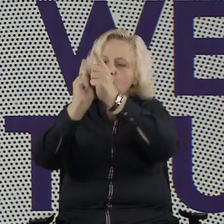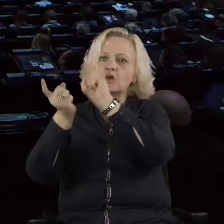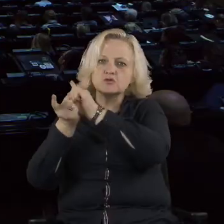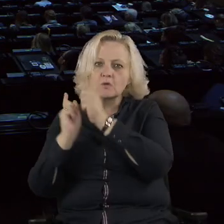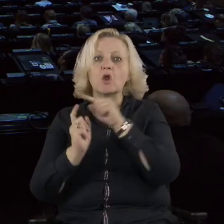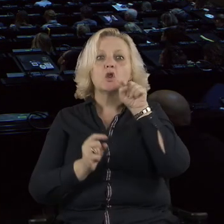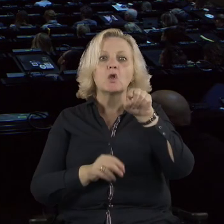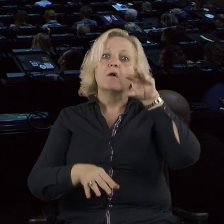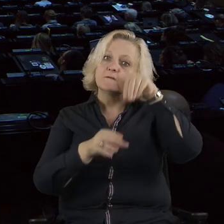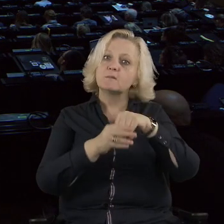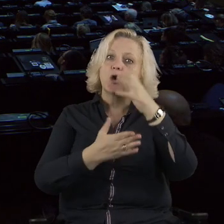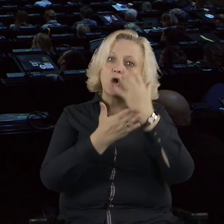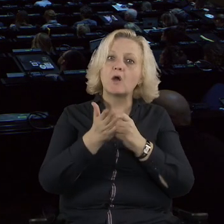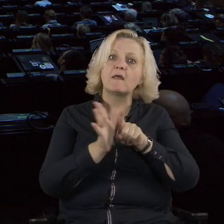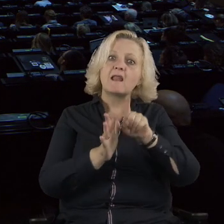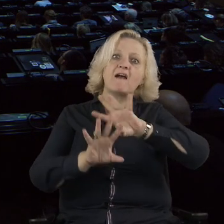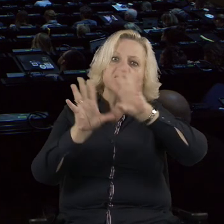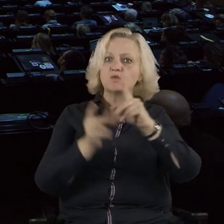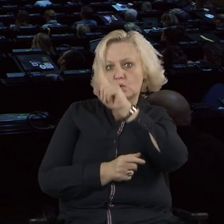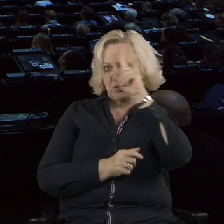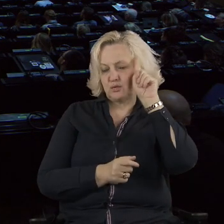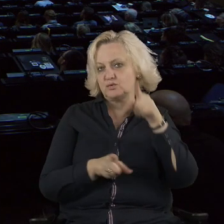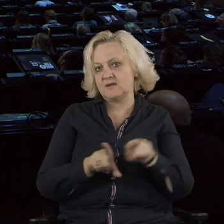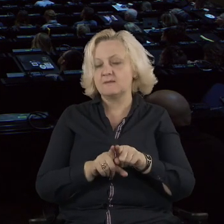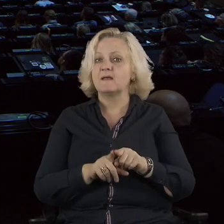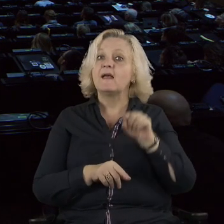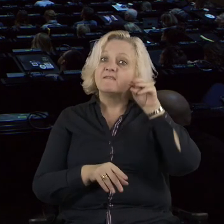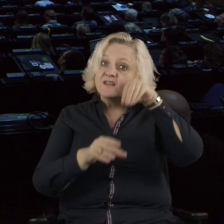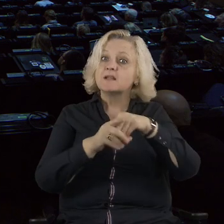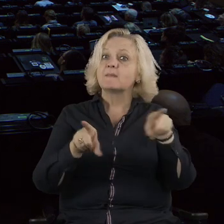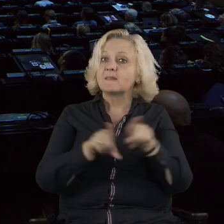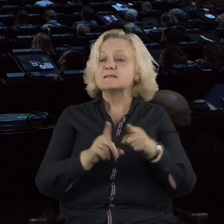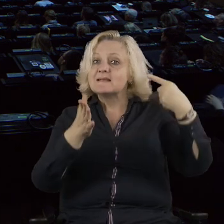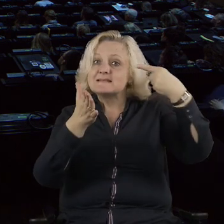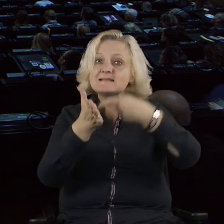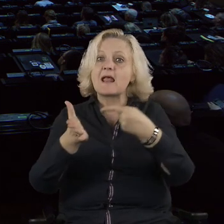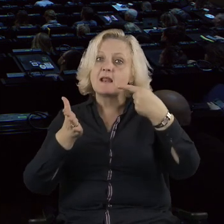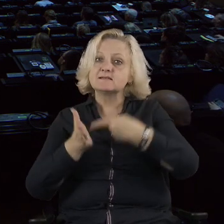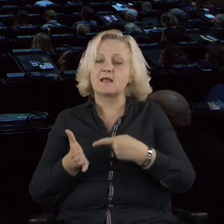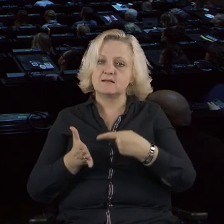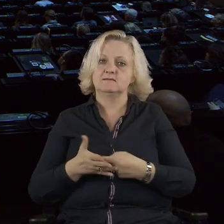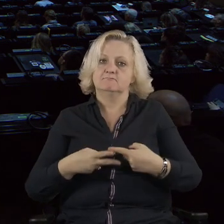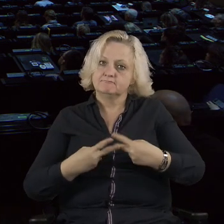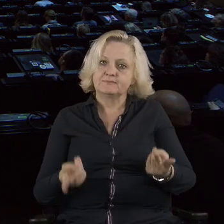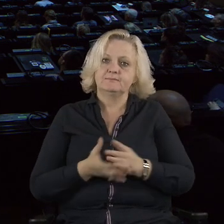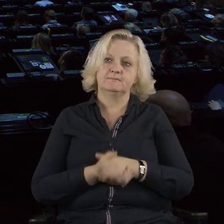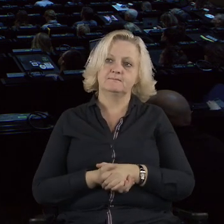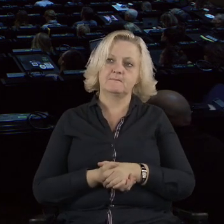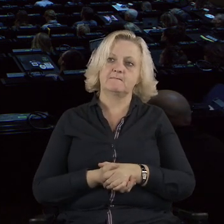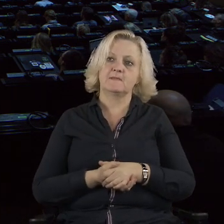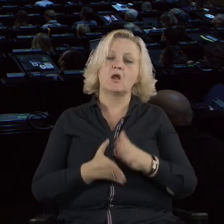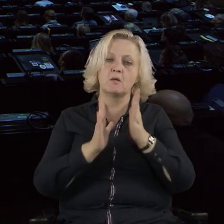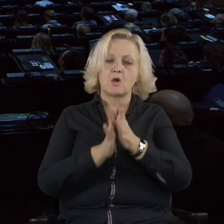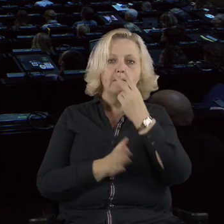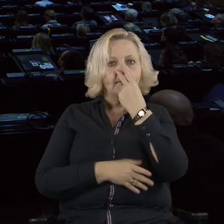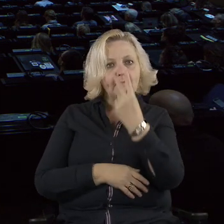goals which they could easily identify with. Because, look, clearly the change didn't happen just because of us.